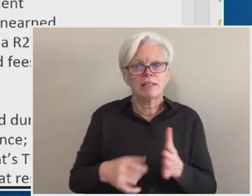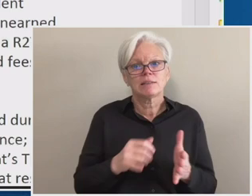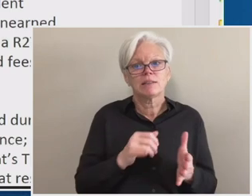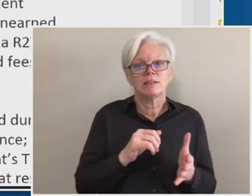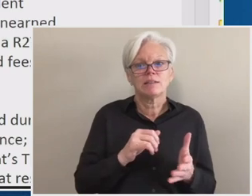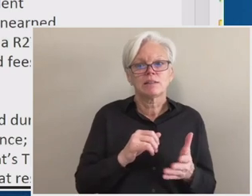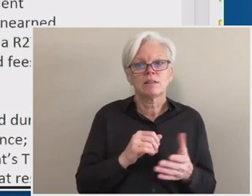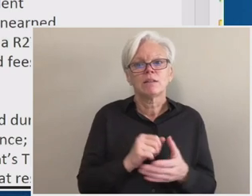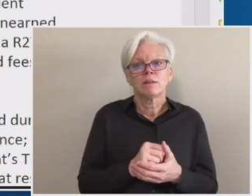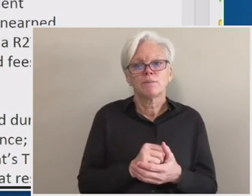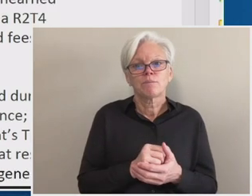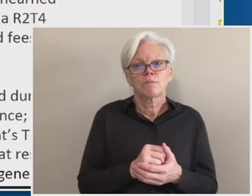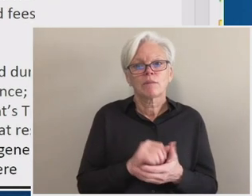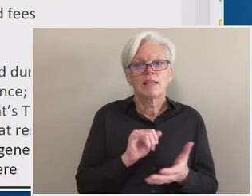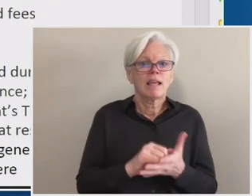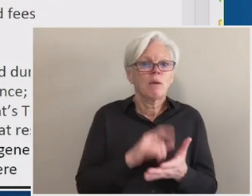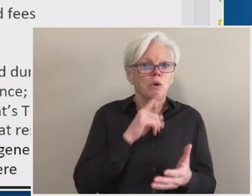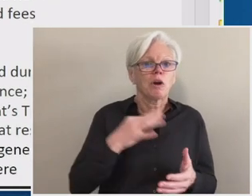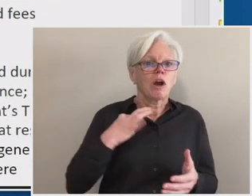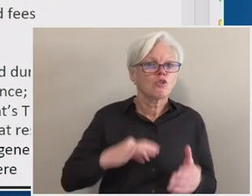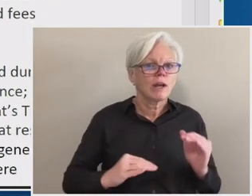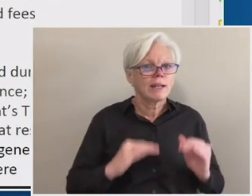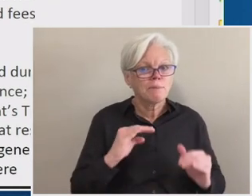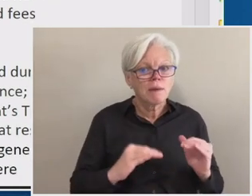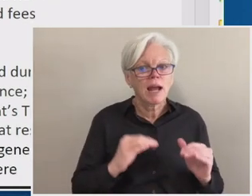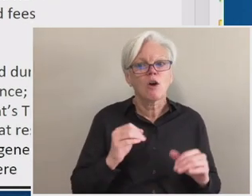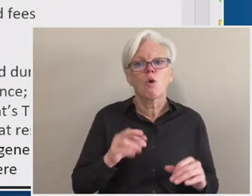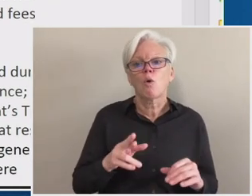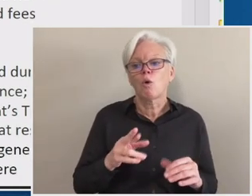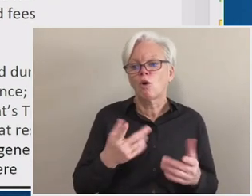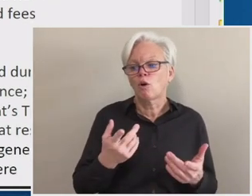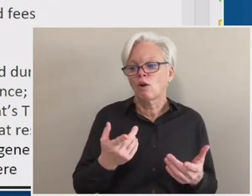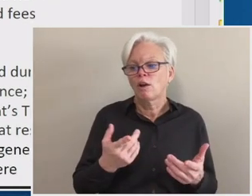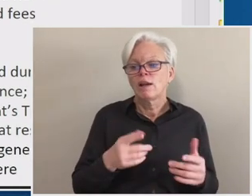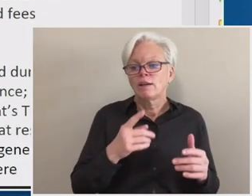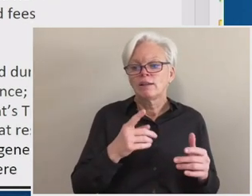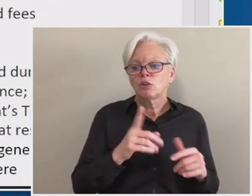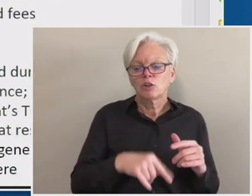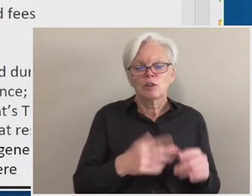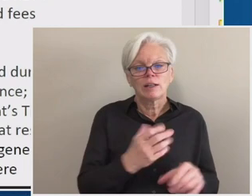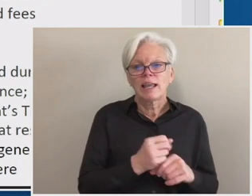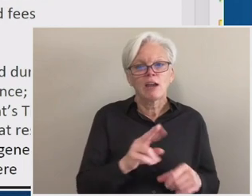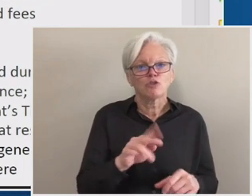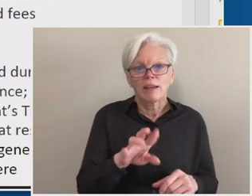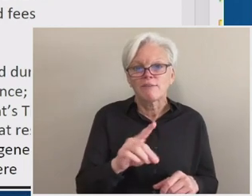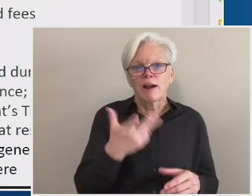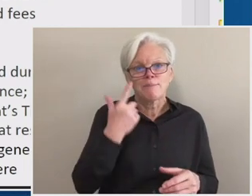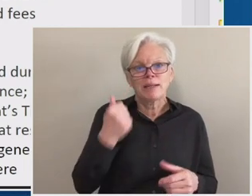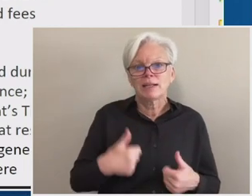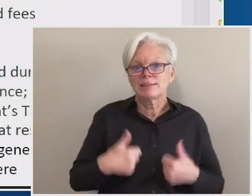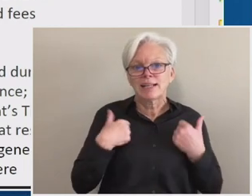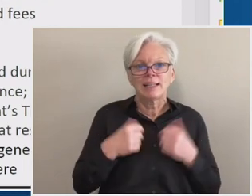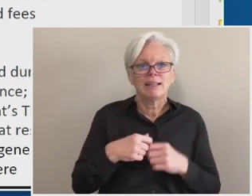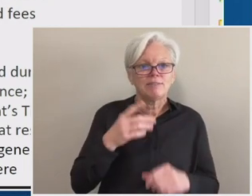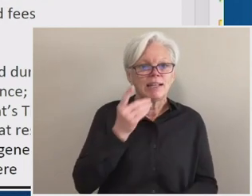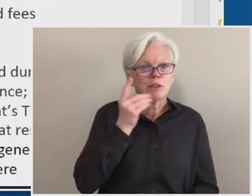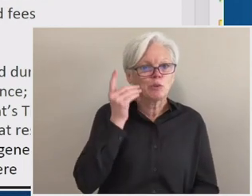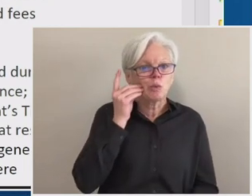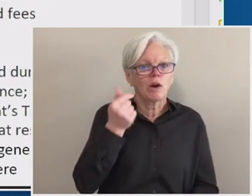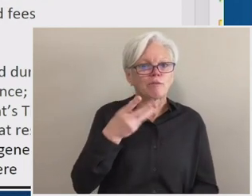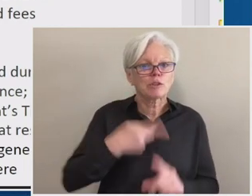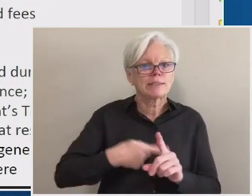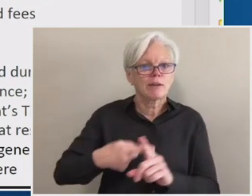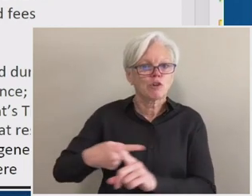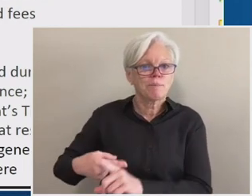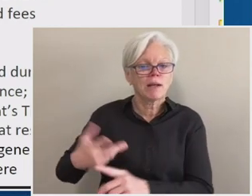got as a credit balance, or that they couldn't have refunded because they had lived in the dorms for several months. So what